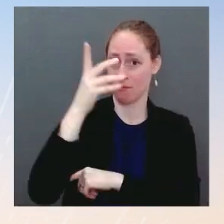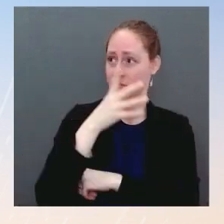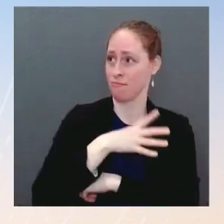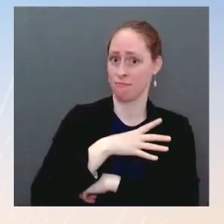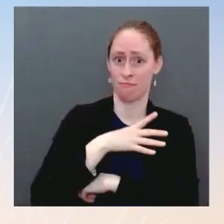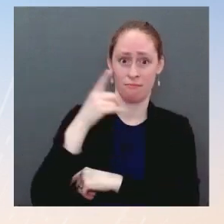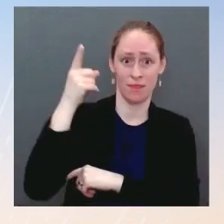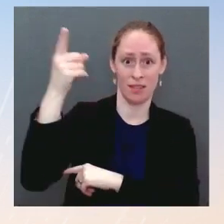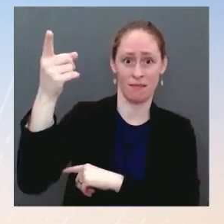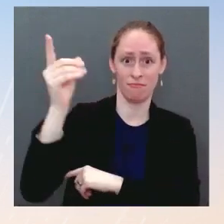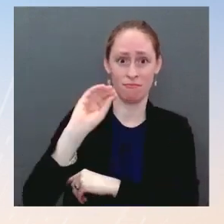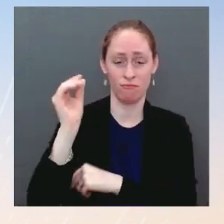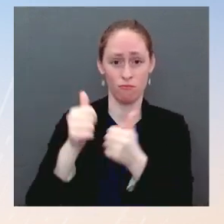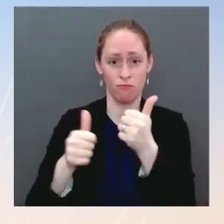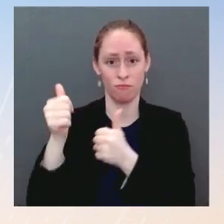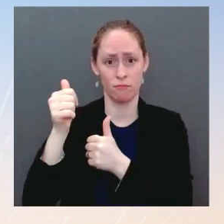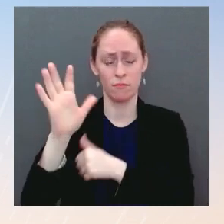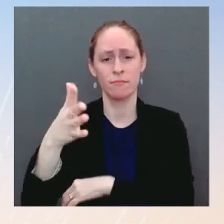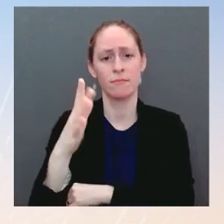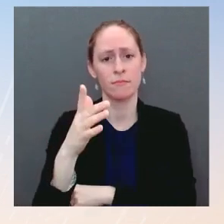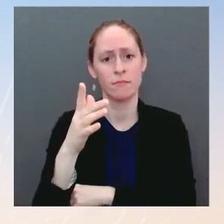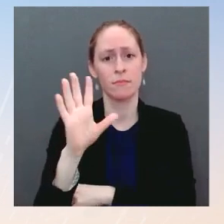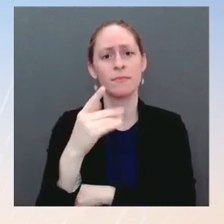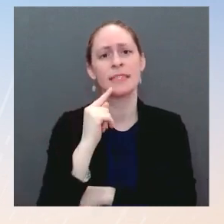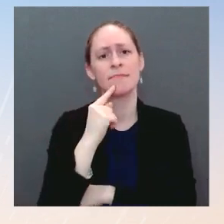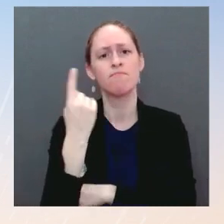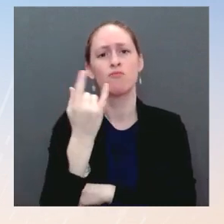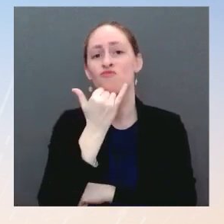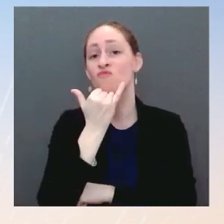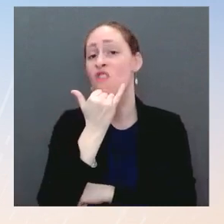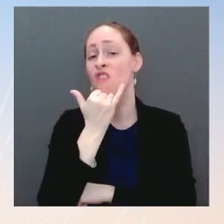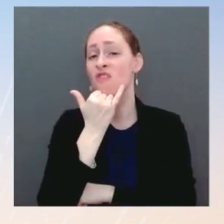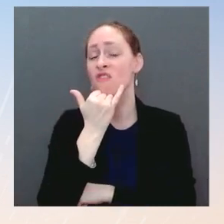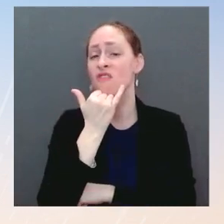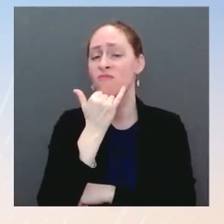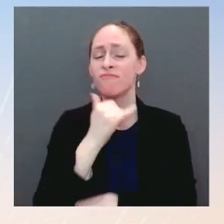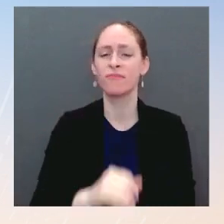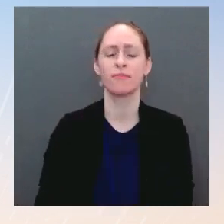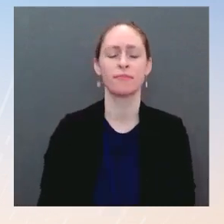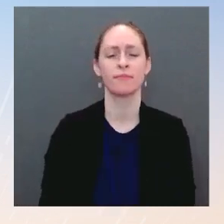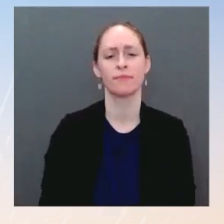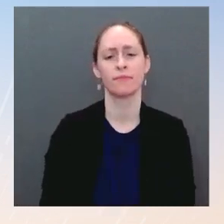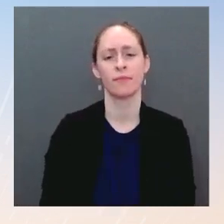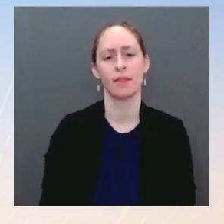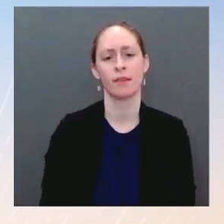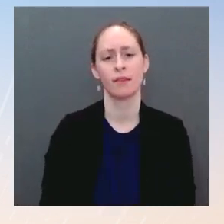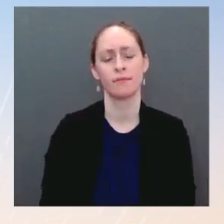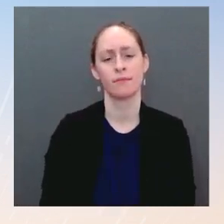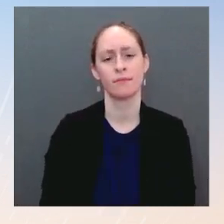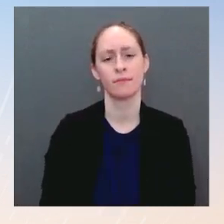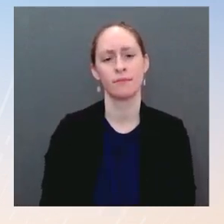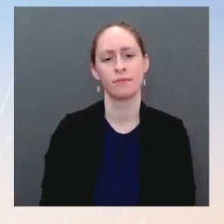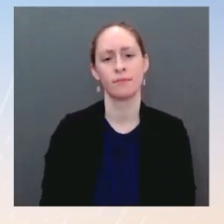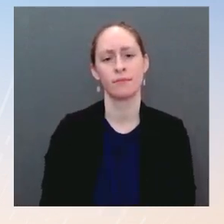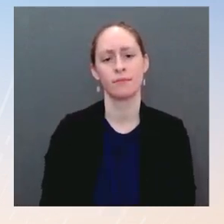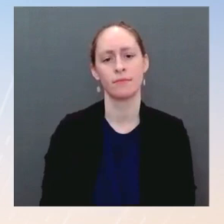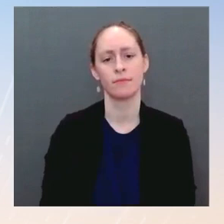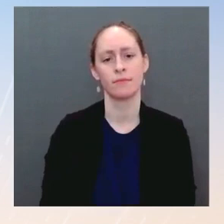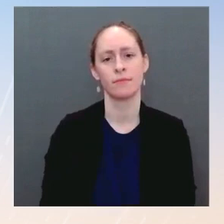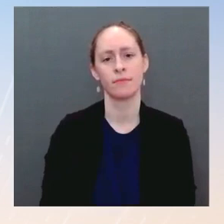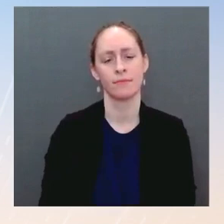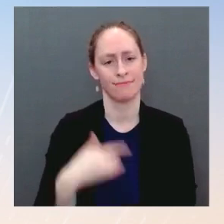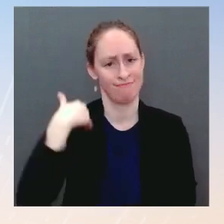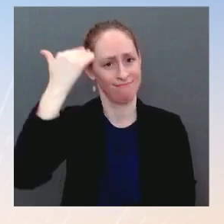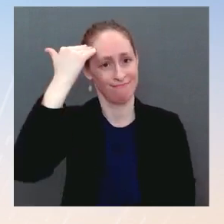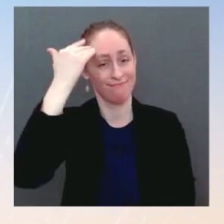that some conservatives may be fans of President Reagan and when he, former President Reagan, and when he nominated Sandra Day O'Connor,